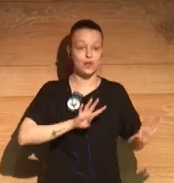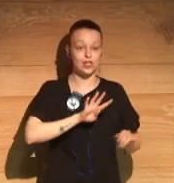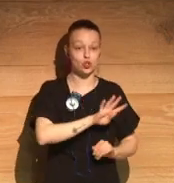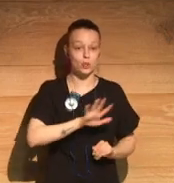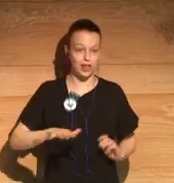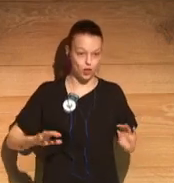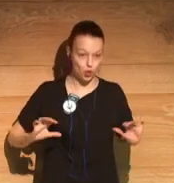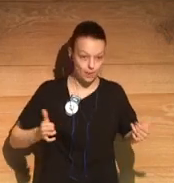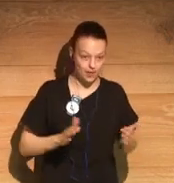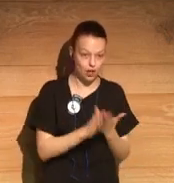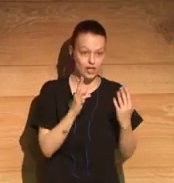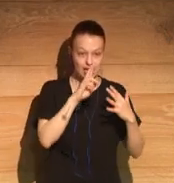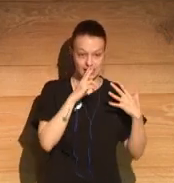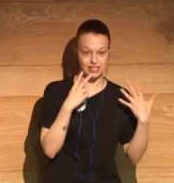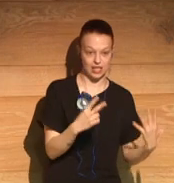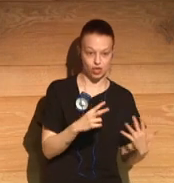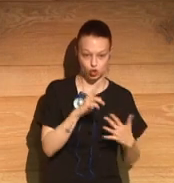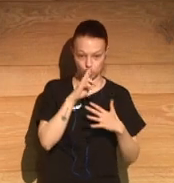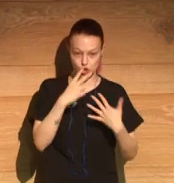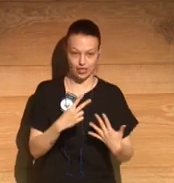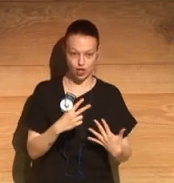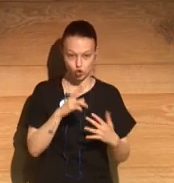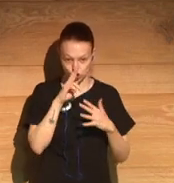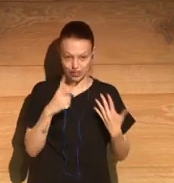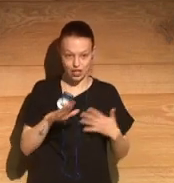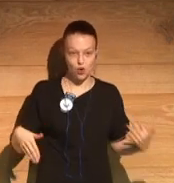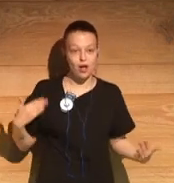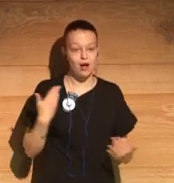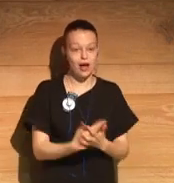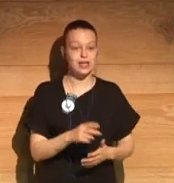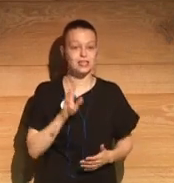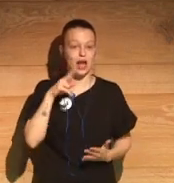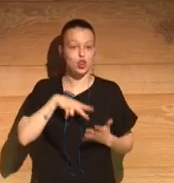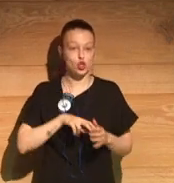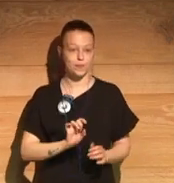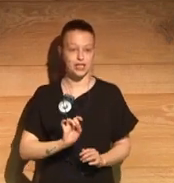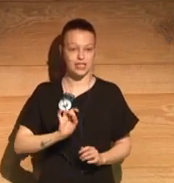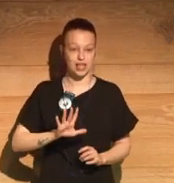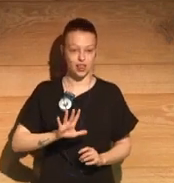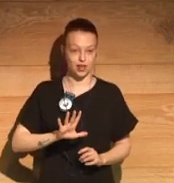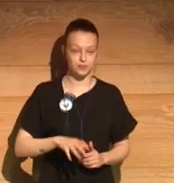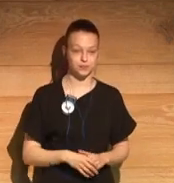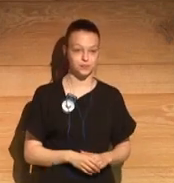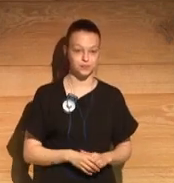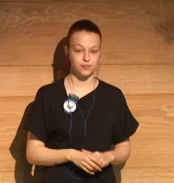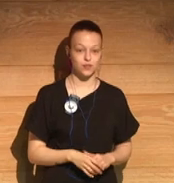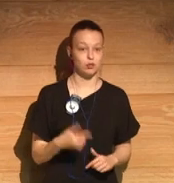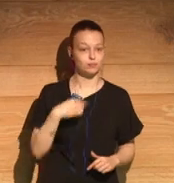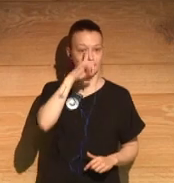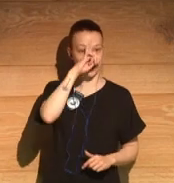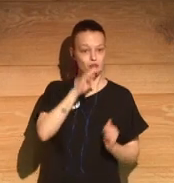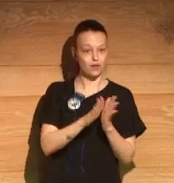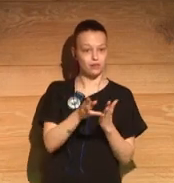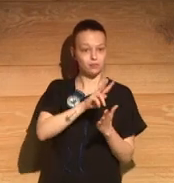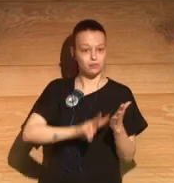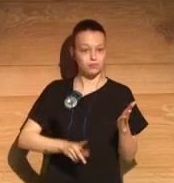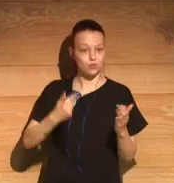and then there are seven-year intervals right up to 2015. And when I was reading the novel,